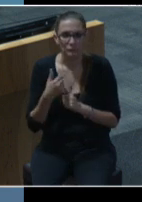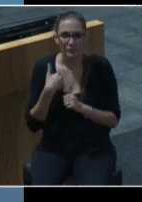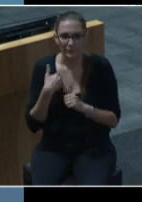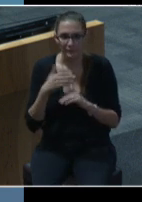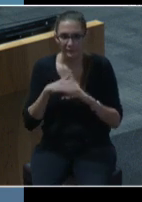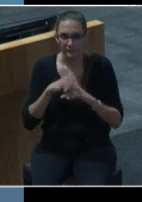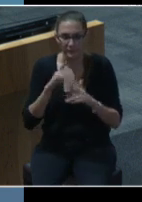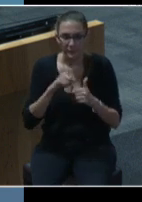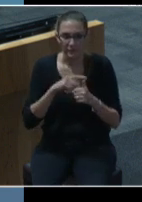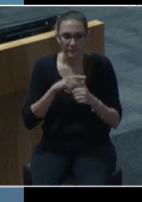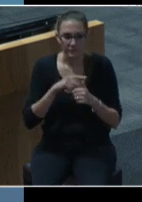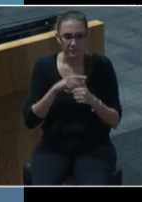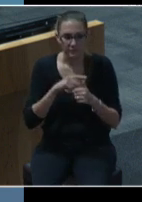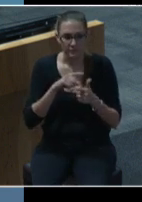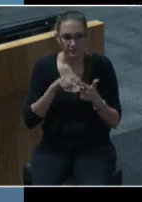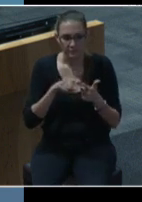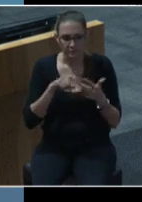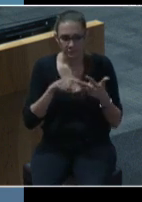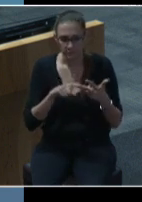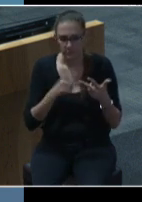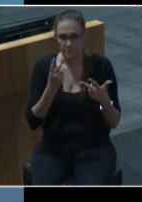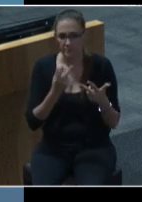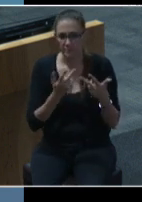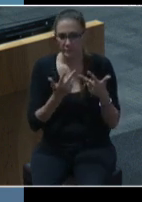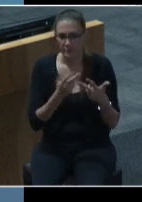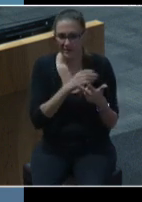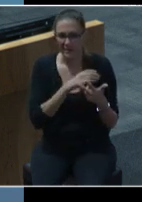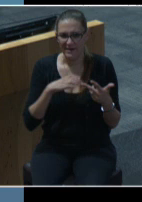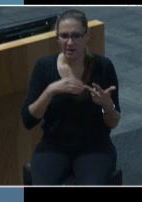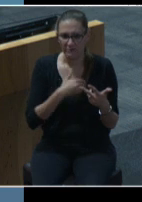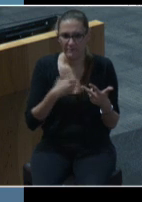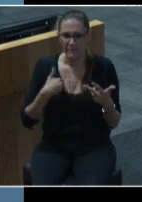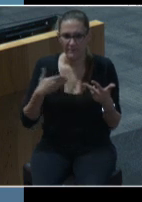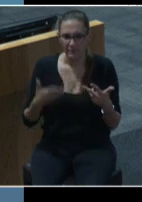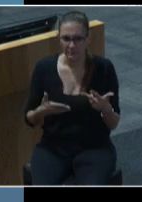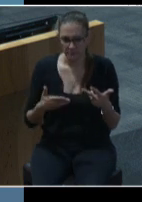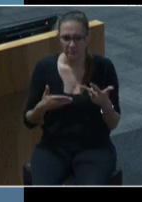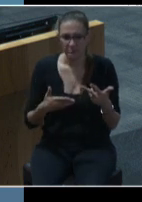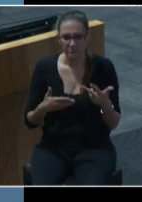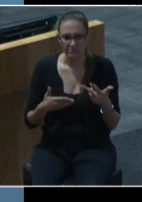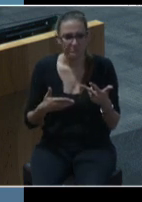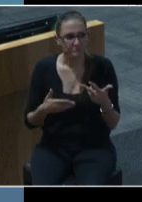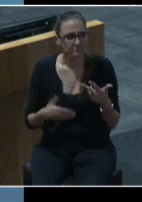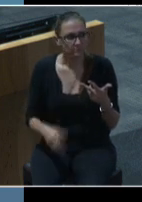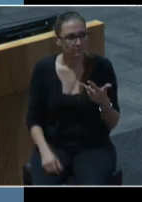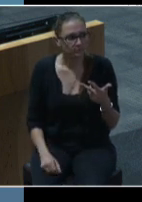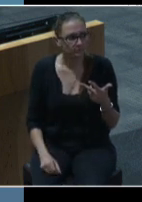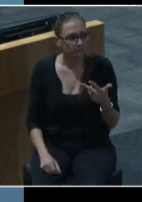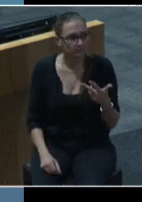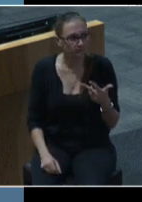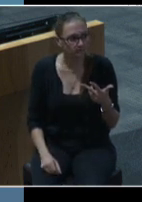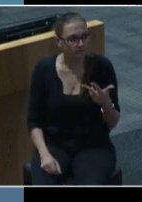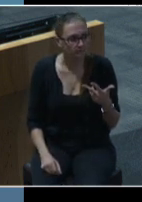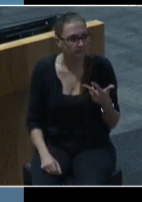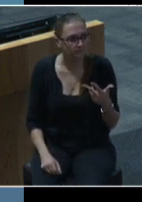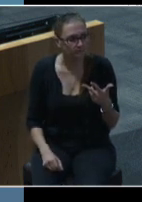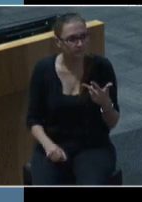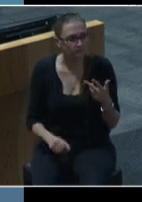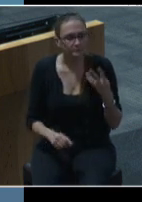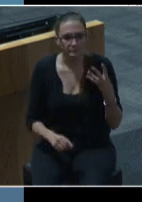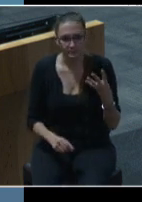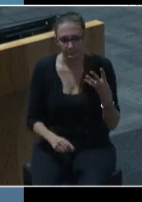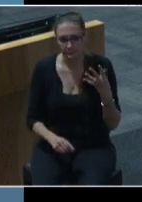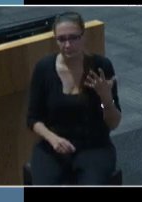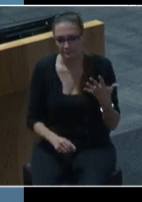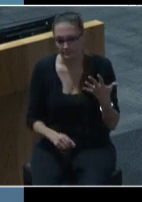Kassar and Flanagan and Tovo cool Harper Madison council member Ellis